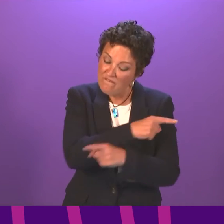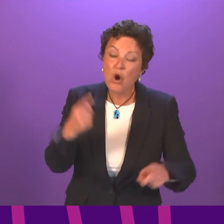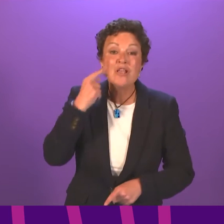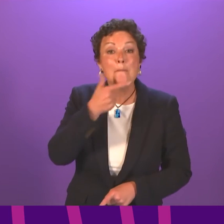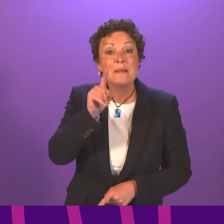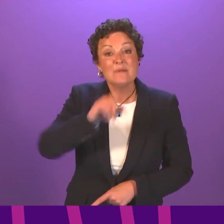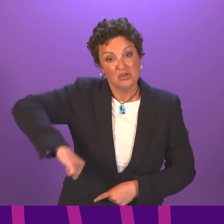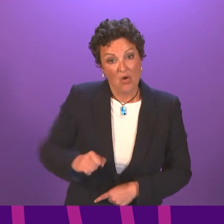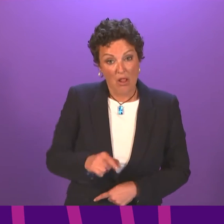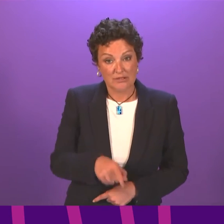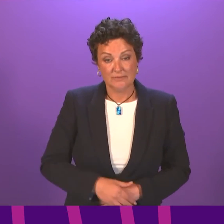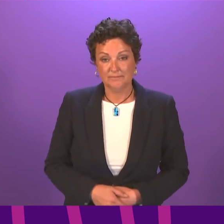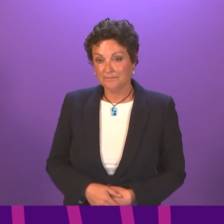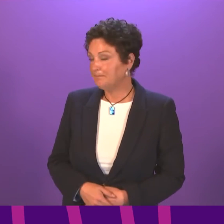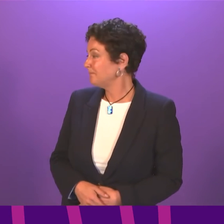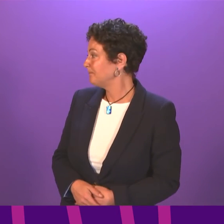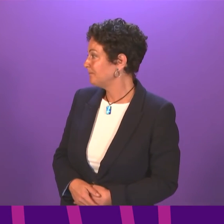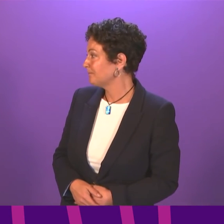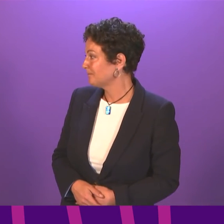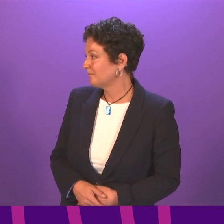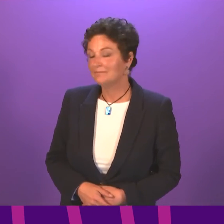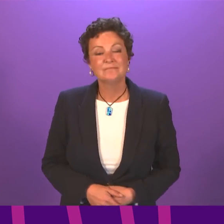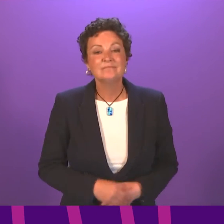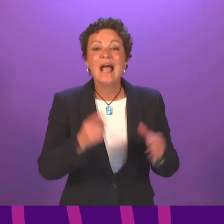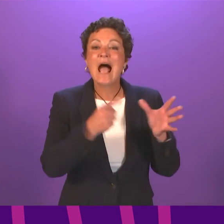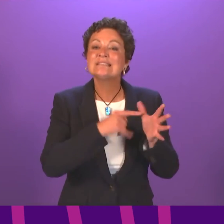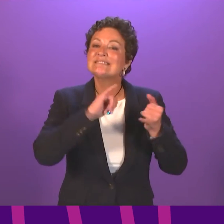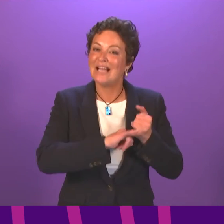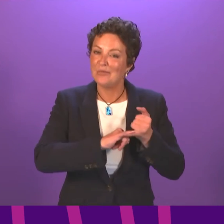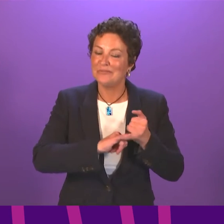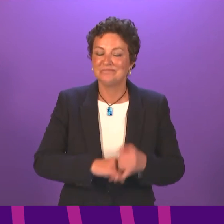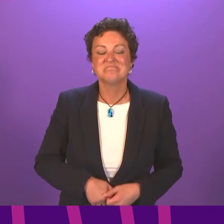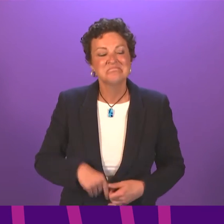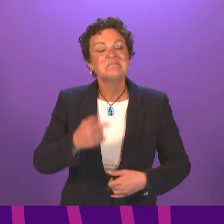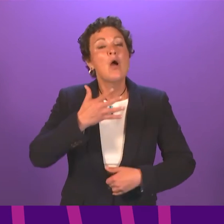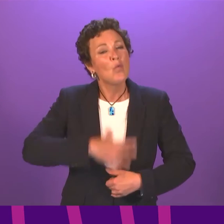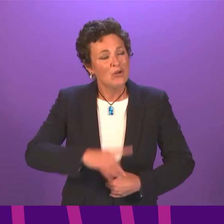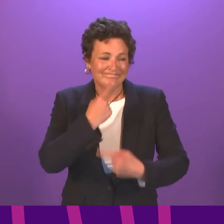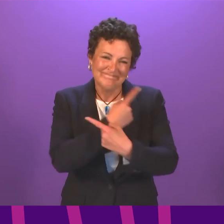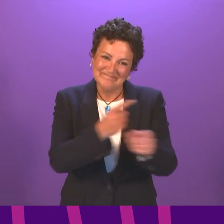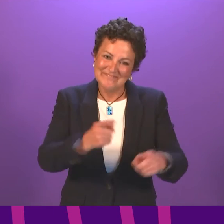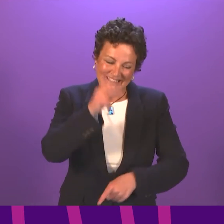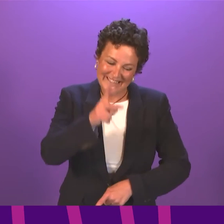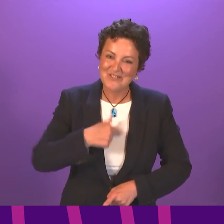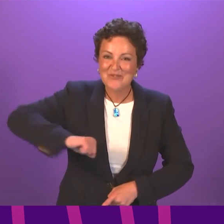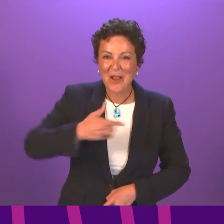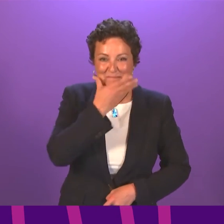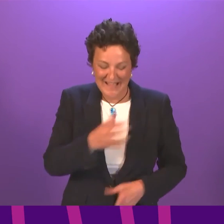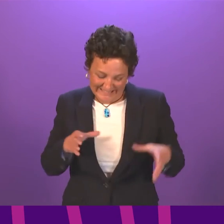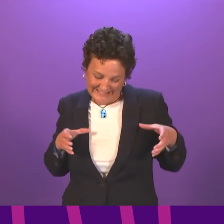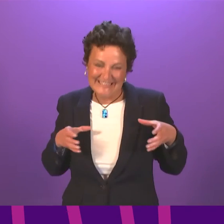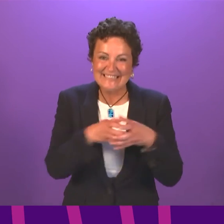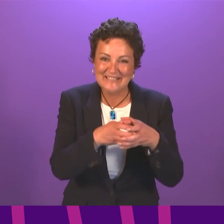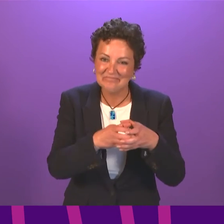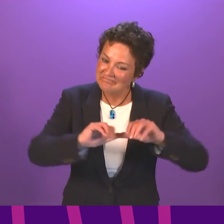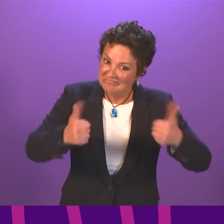Question number two, Anna Sarwar. Thank you, presenting officer. Can I join the others in wishing the Scotland men's team all the very best for the European Championships? This is